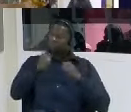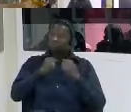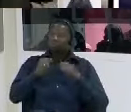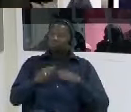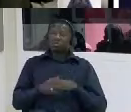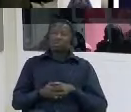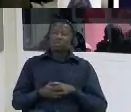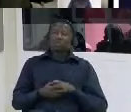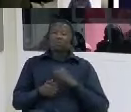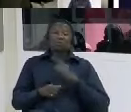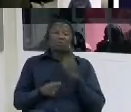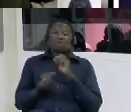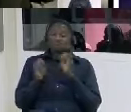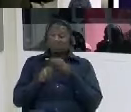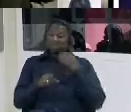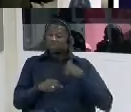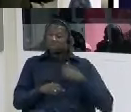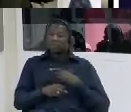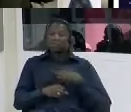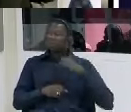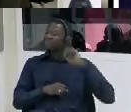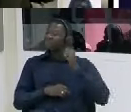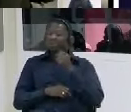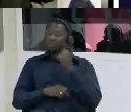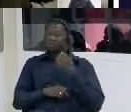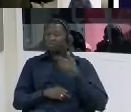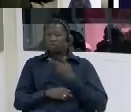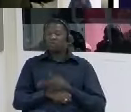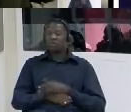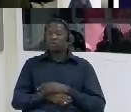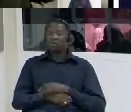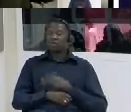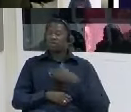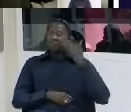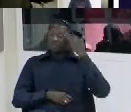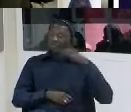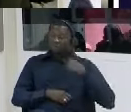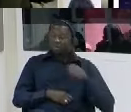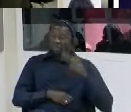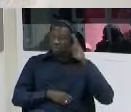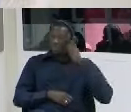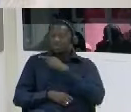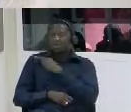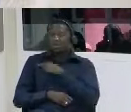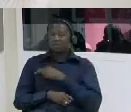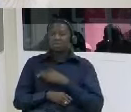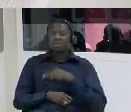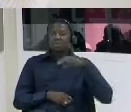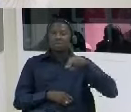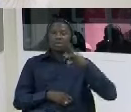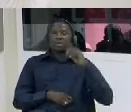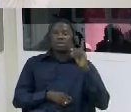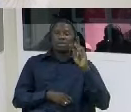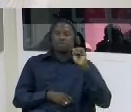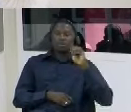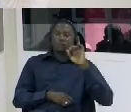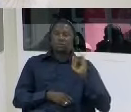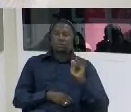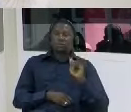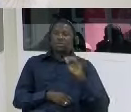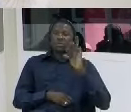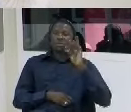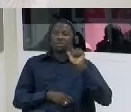difficult for us and not forgetting my sister also data faso said we were together in senegal and she went to mali